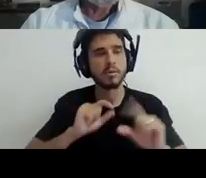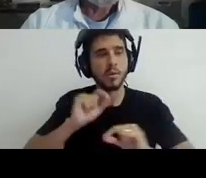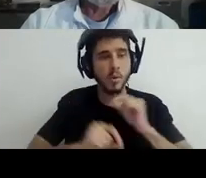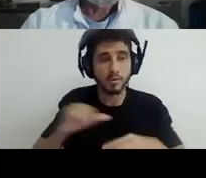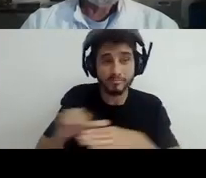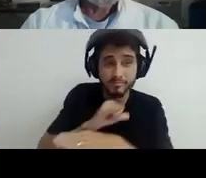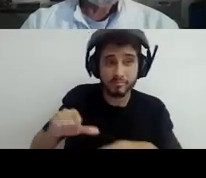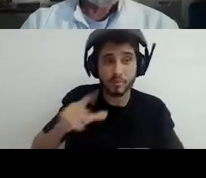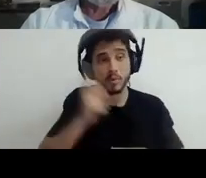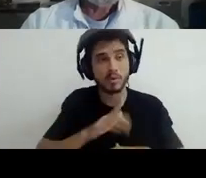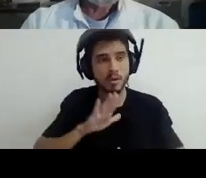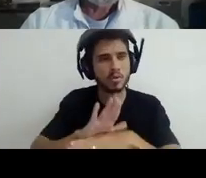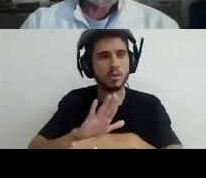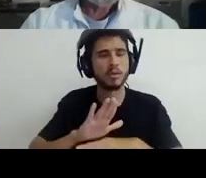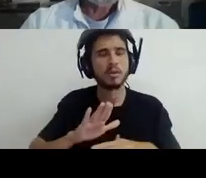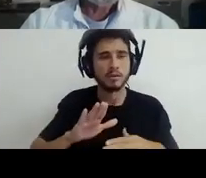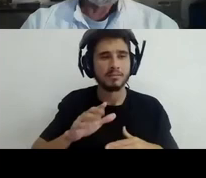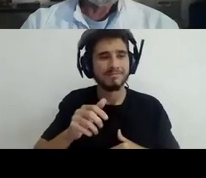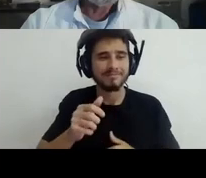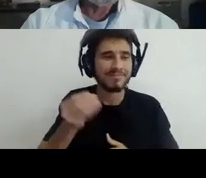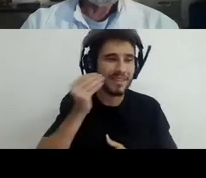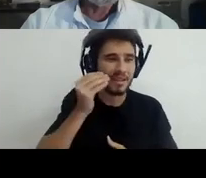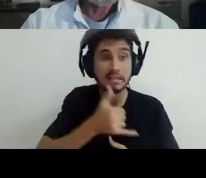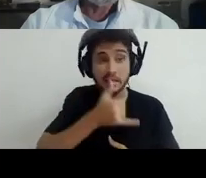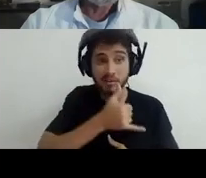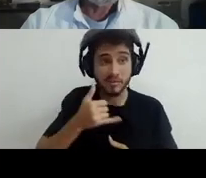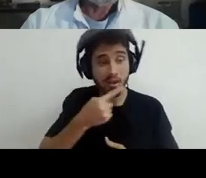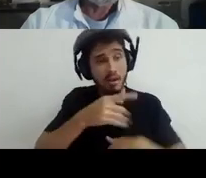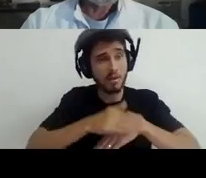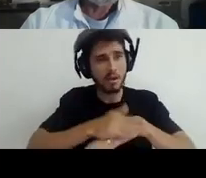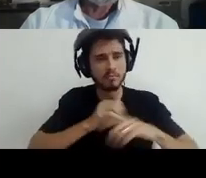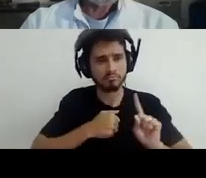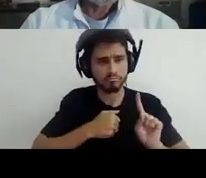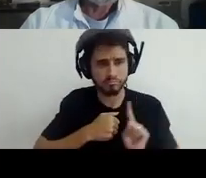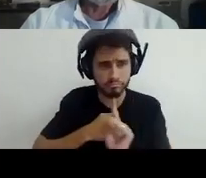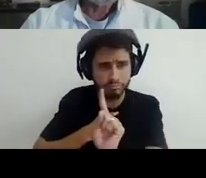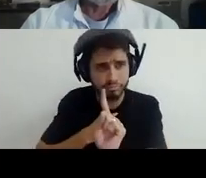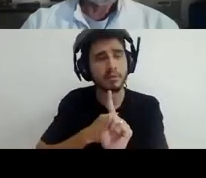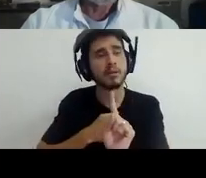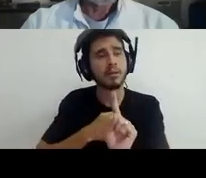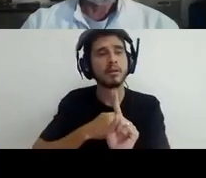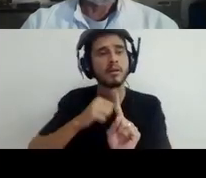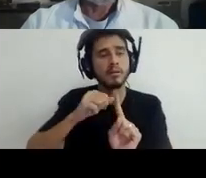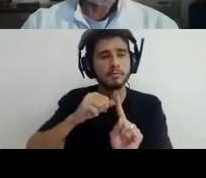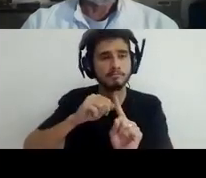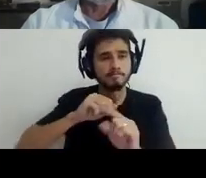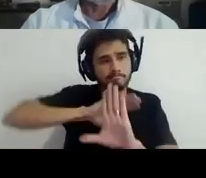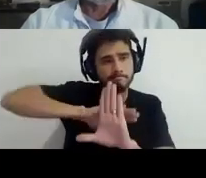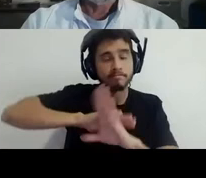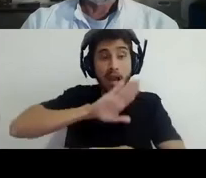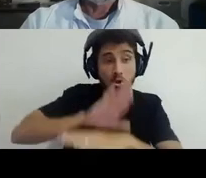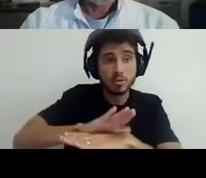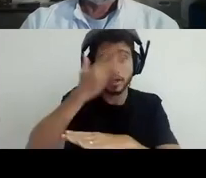safety, their own health, their own security to help patients. the same happens to education,